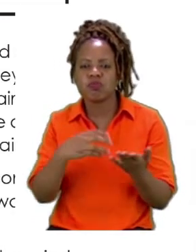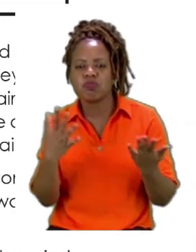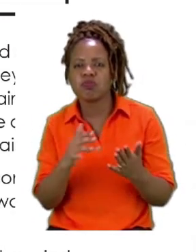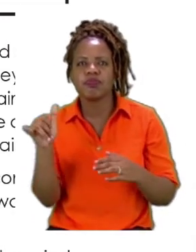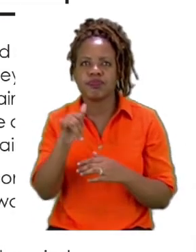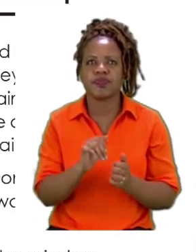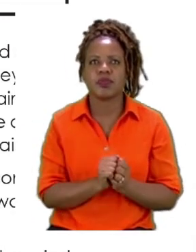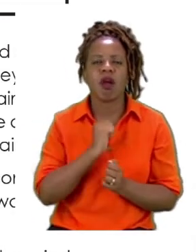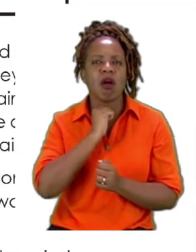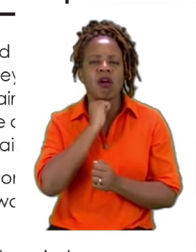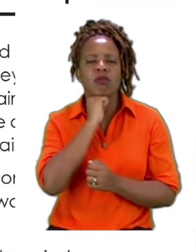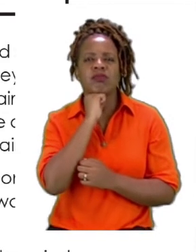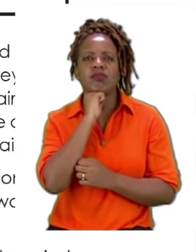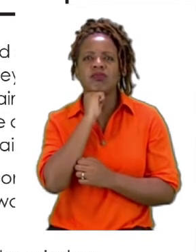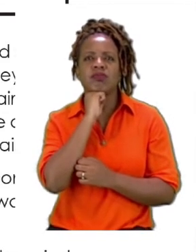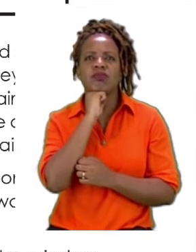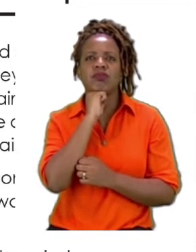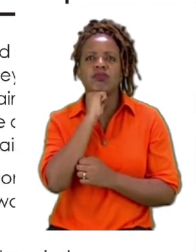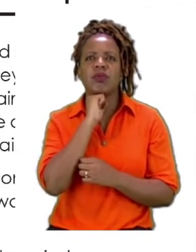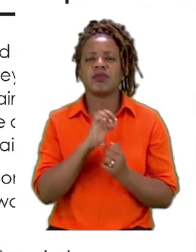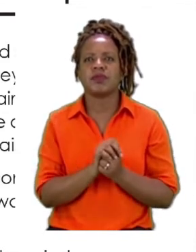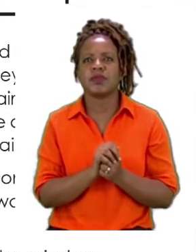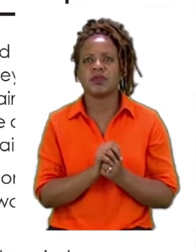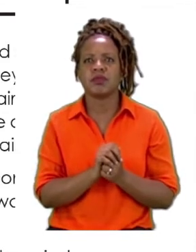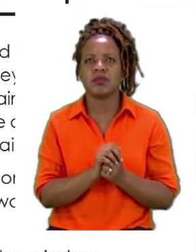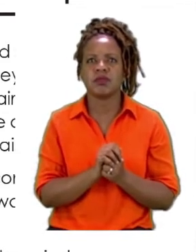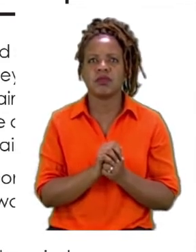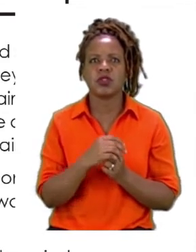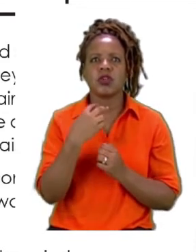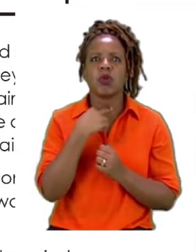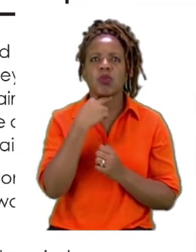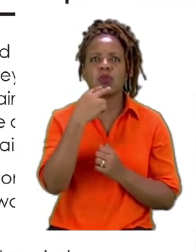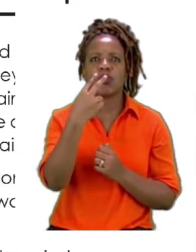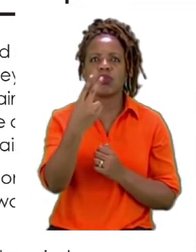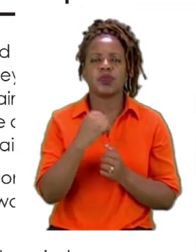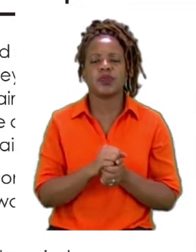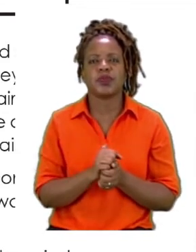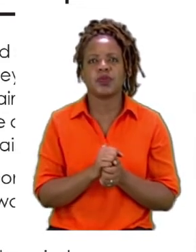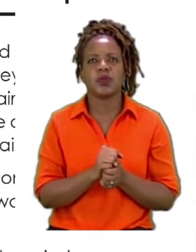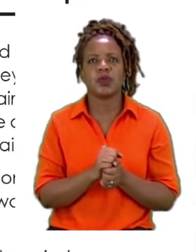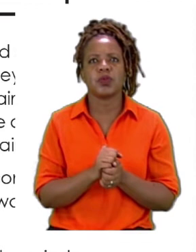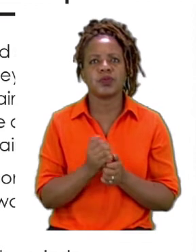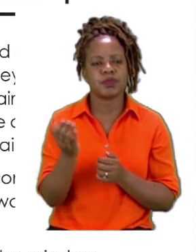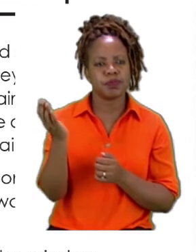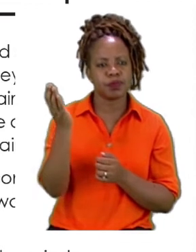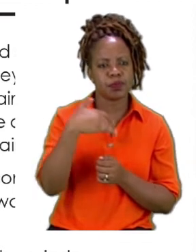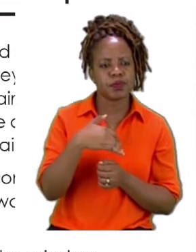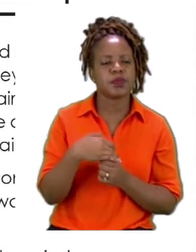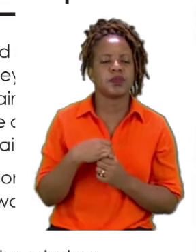The voice announced their flight over the intercom. Come kids,